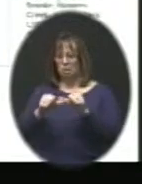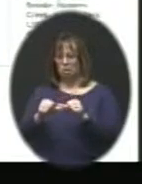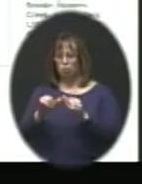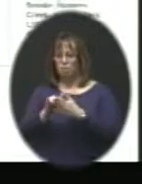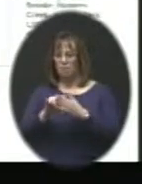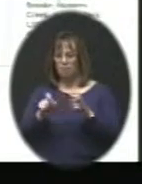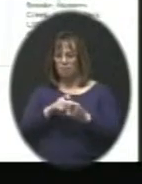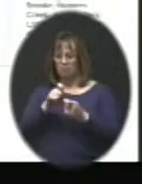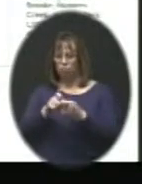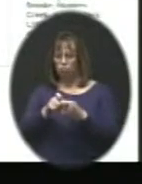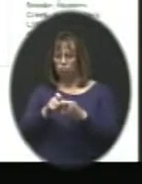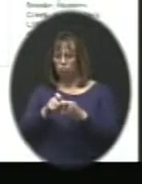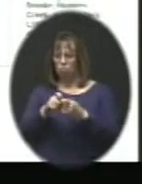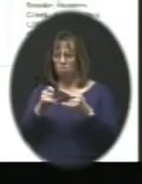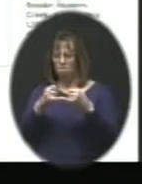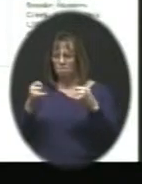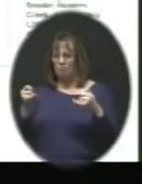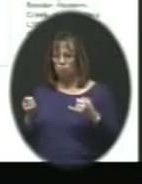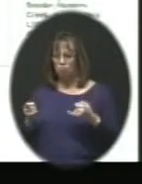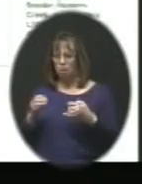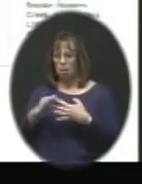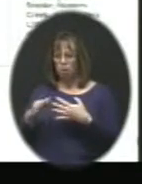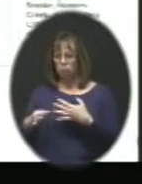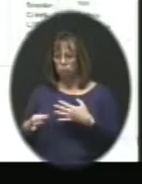boundary option.